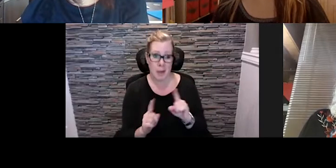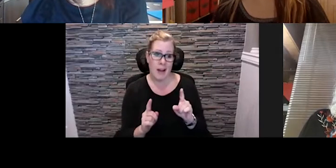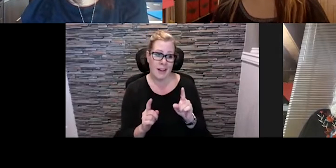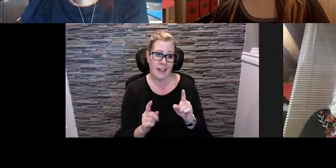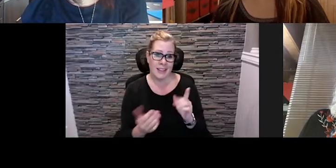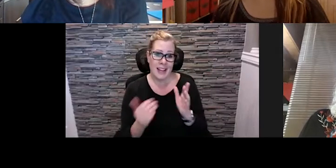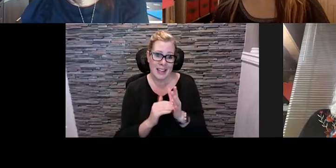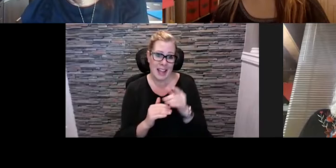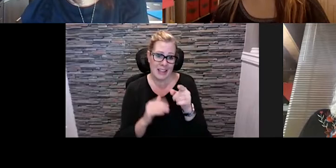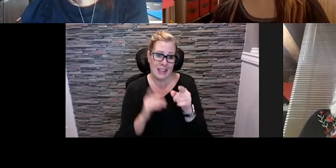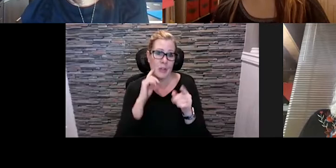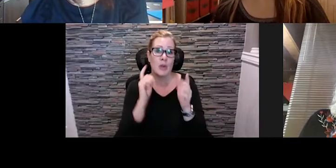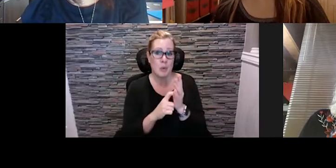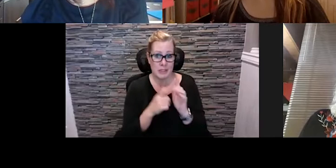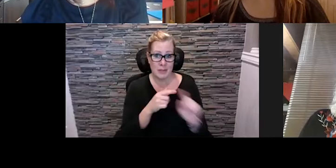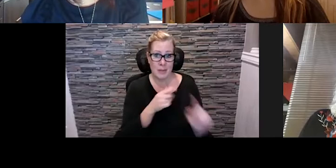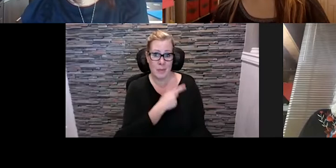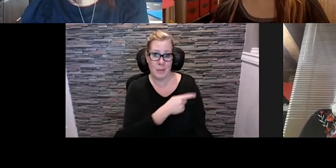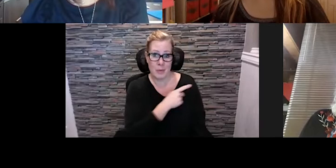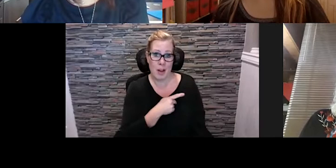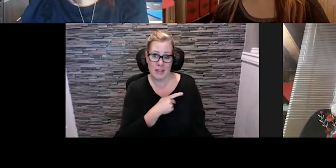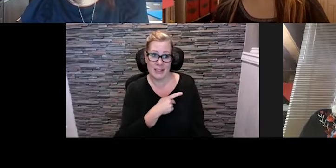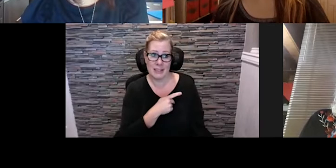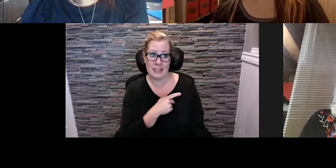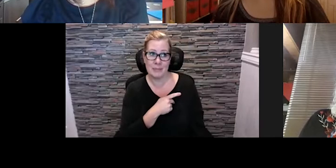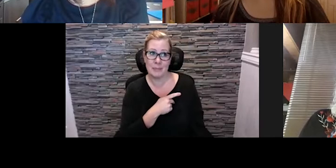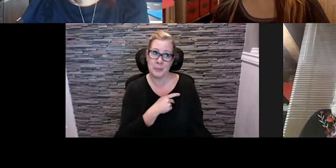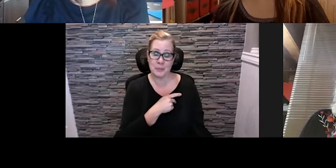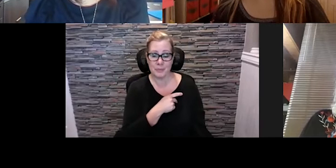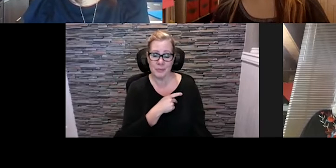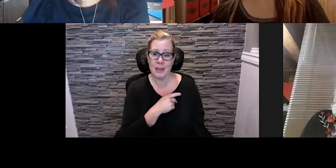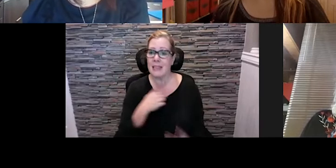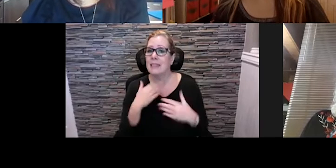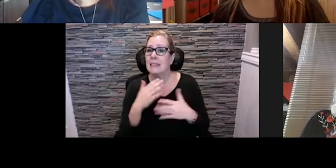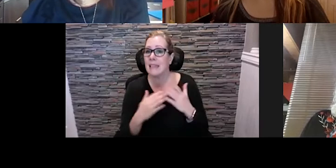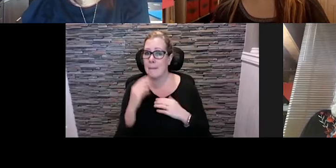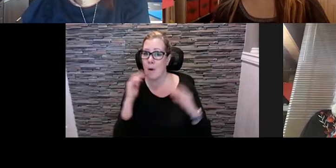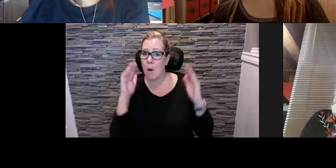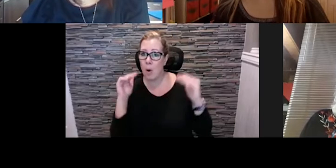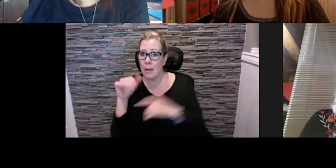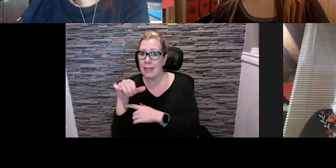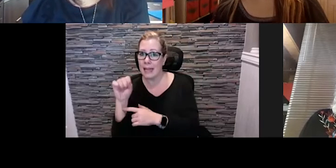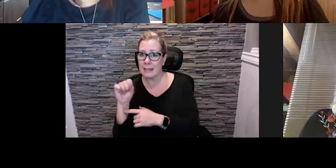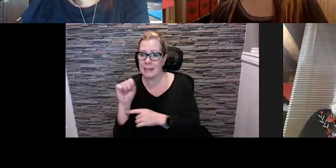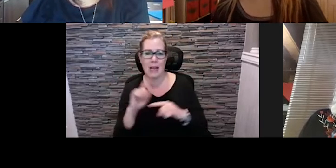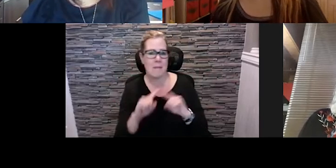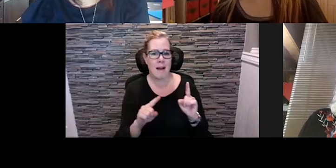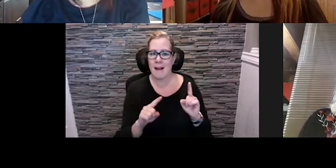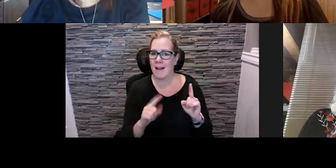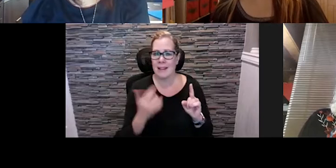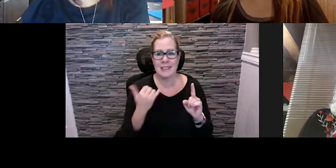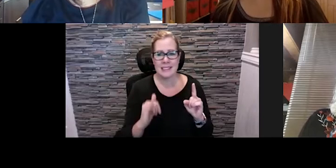notice from the province the outlook isn't grim provides hope, but it does tell us that we are going to be in a situation where